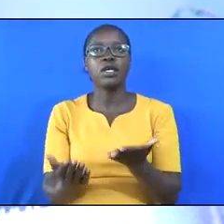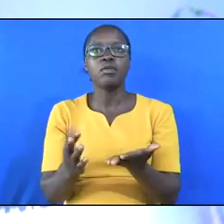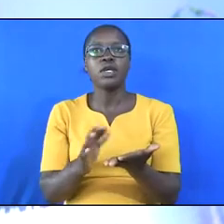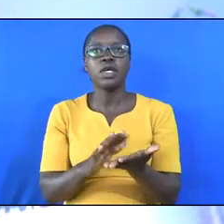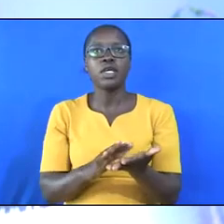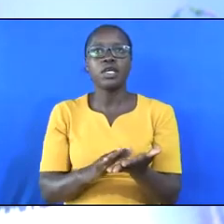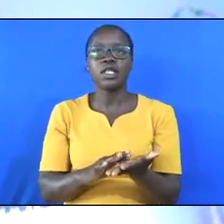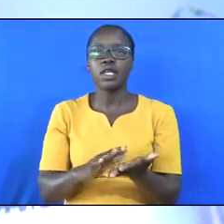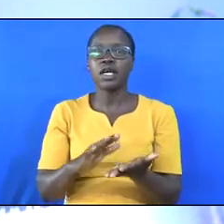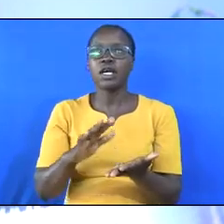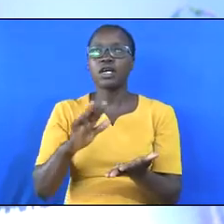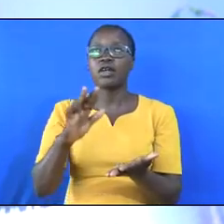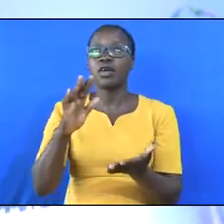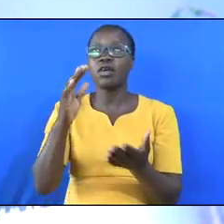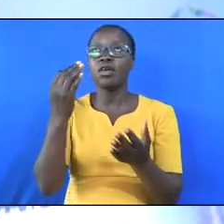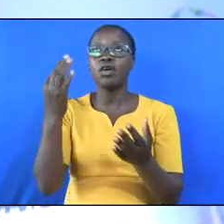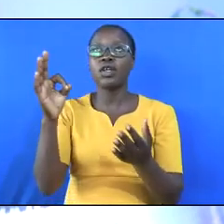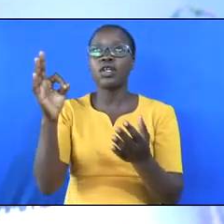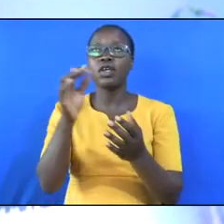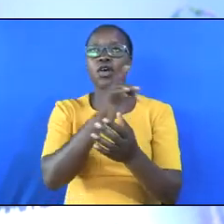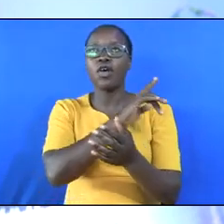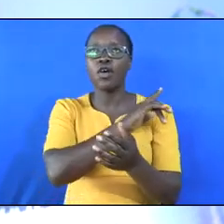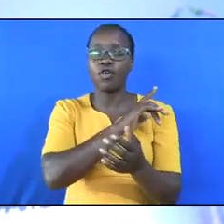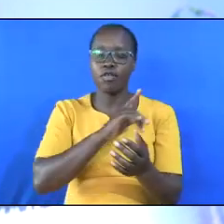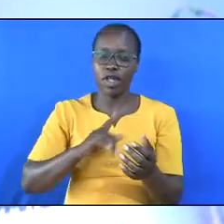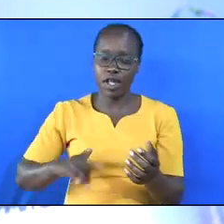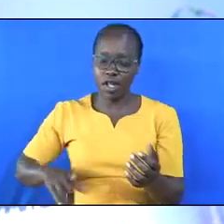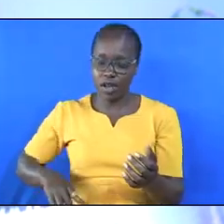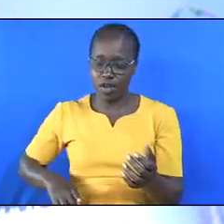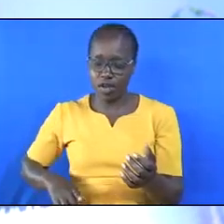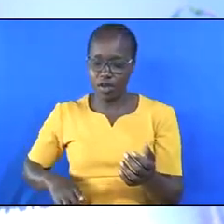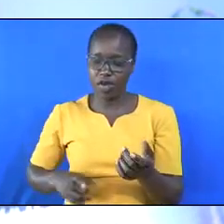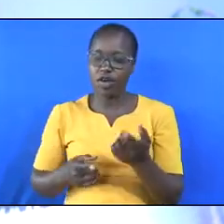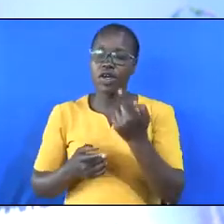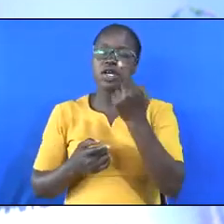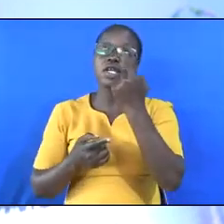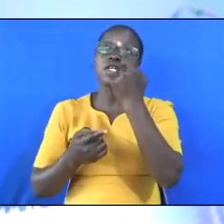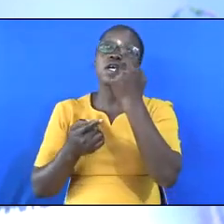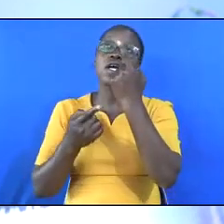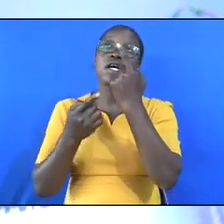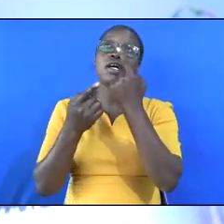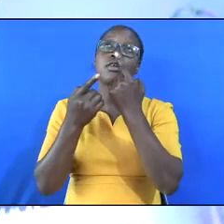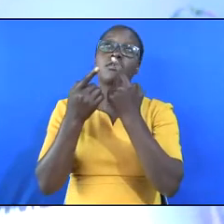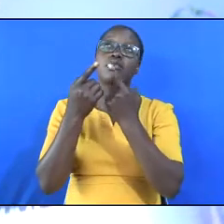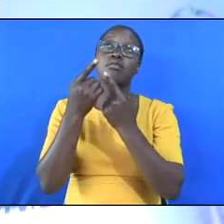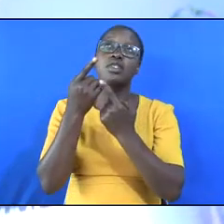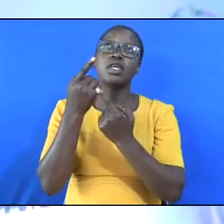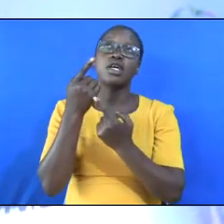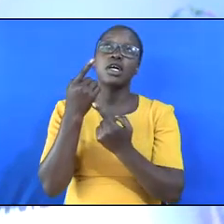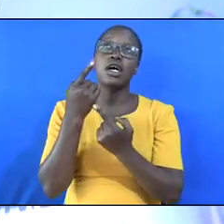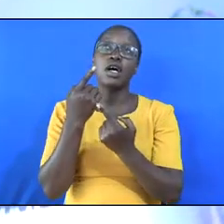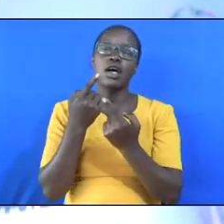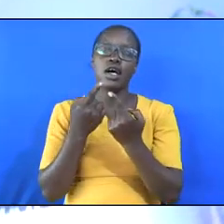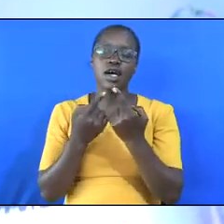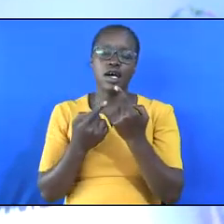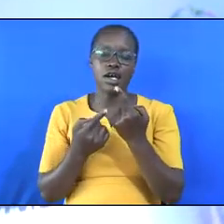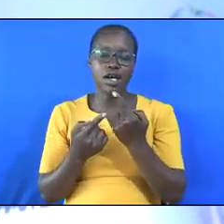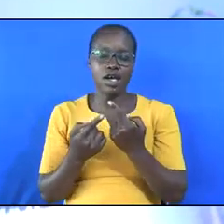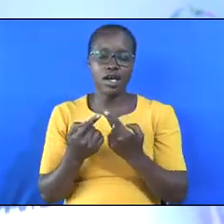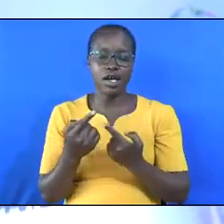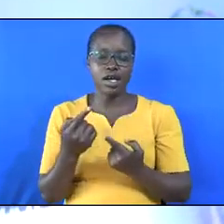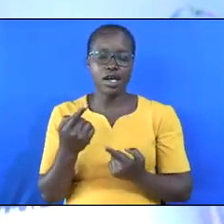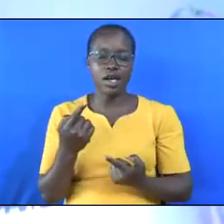May the glory of the Lord come down.